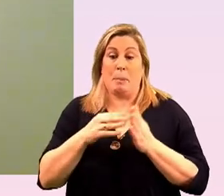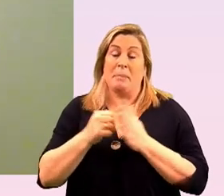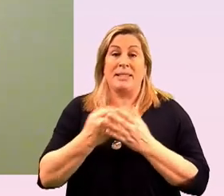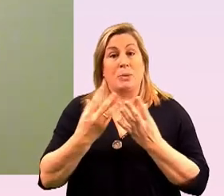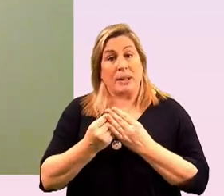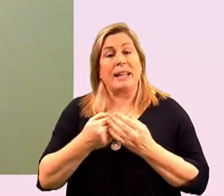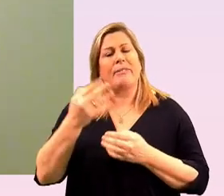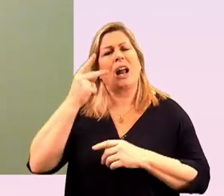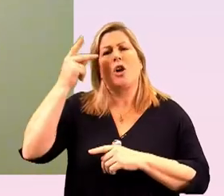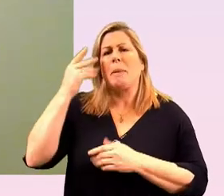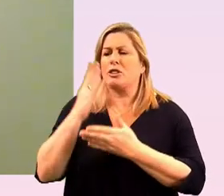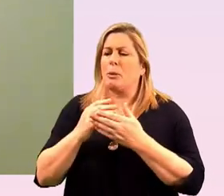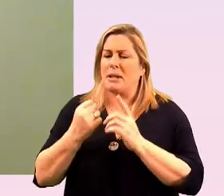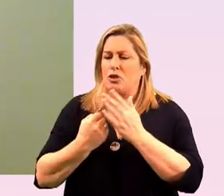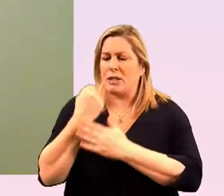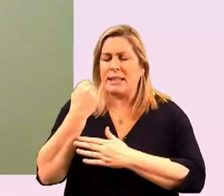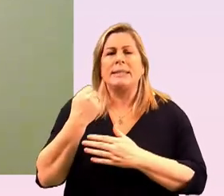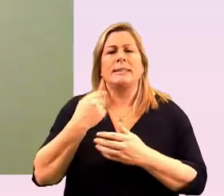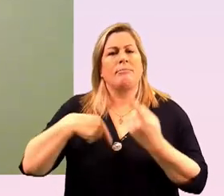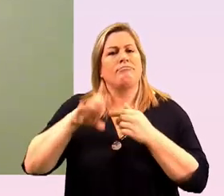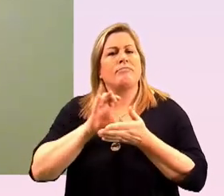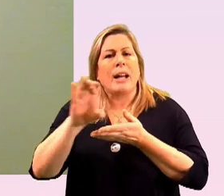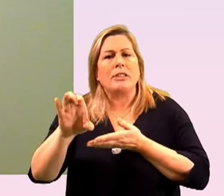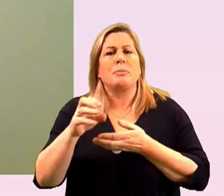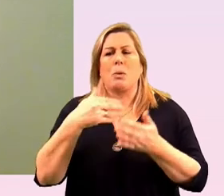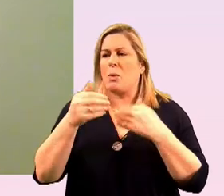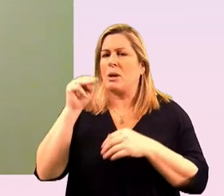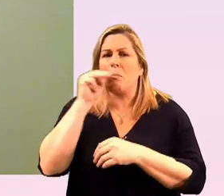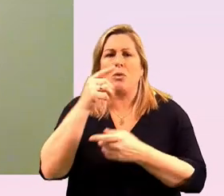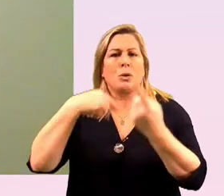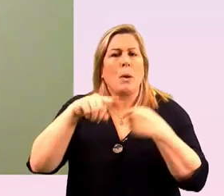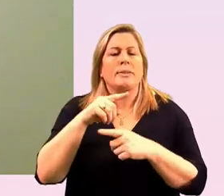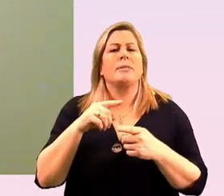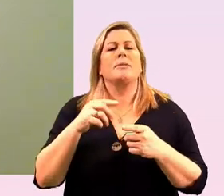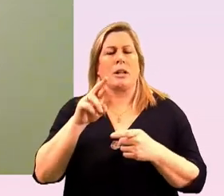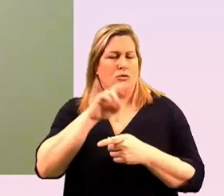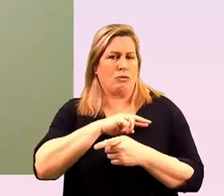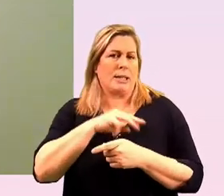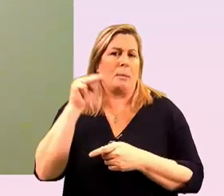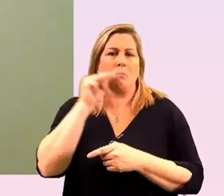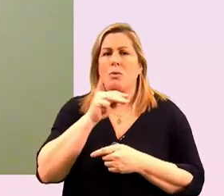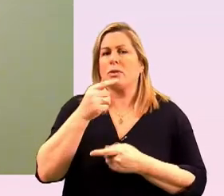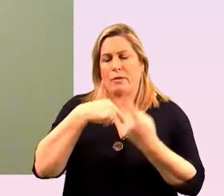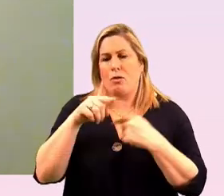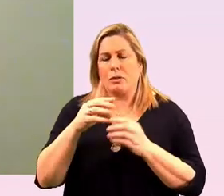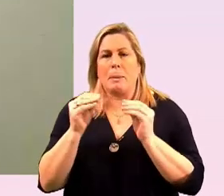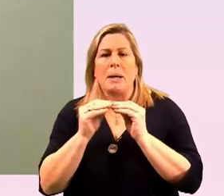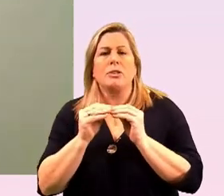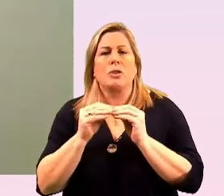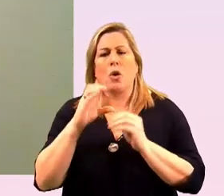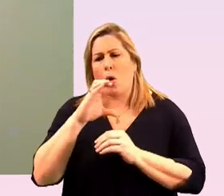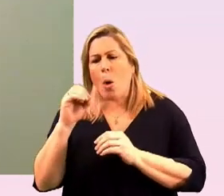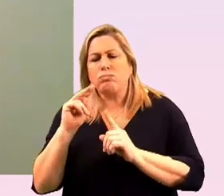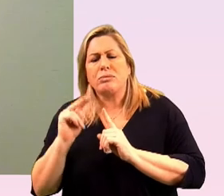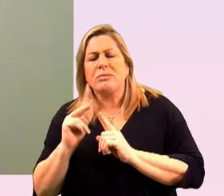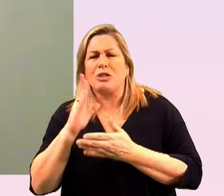i look back at some of the successes around philanthropy you know what's important to us i think it's really important to point out uh corporate sometimes